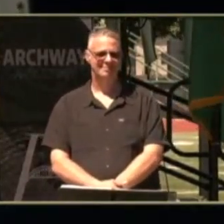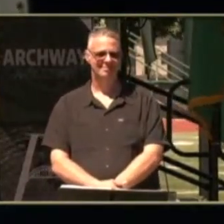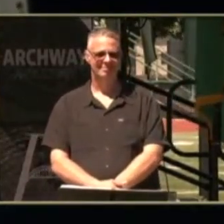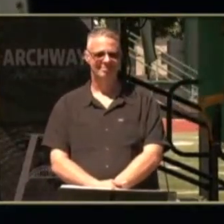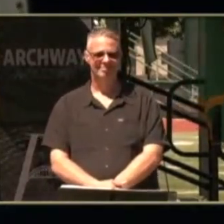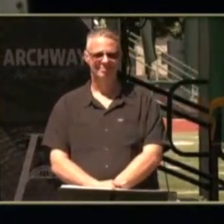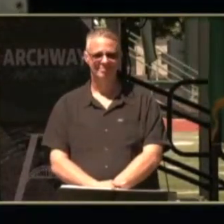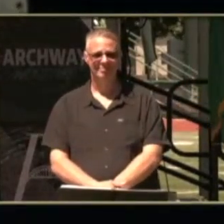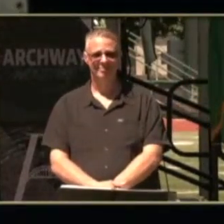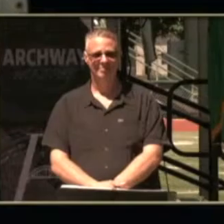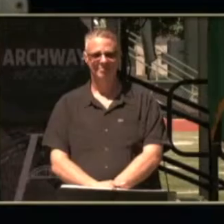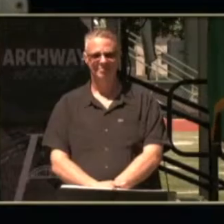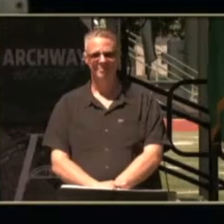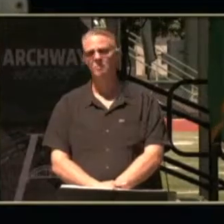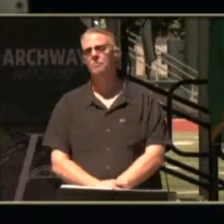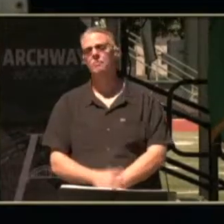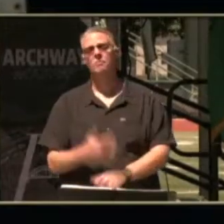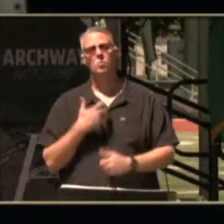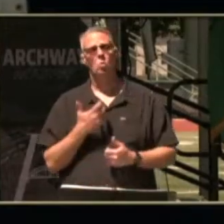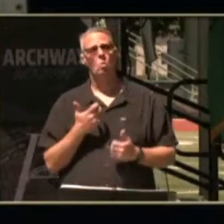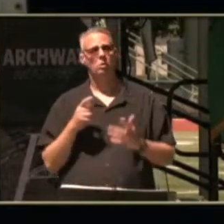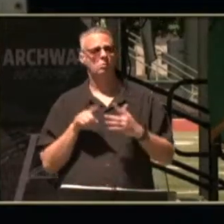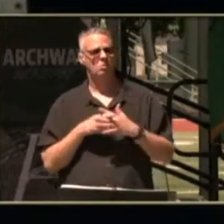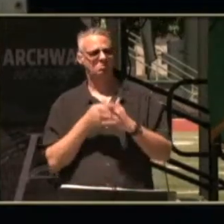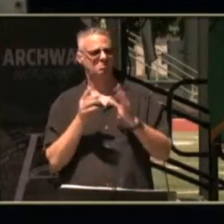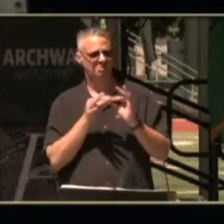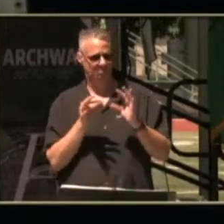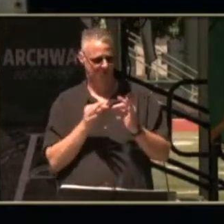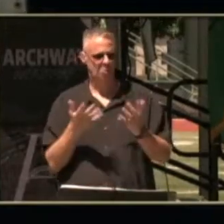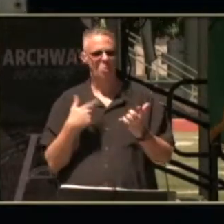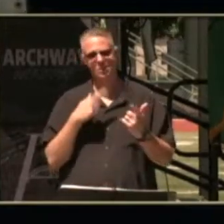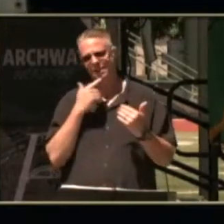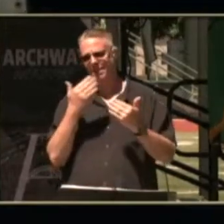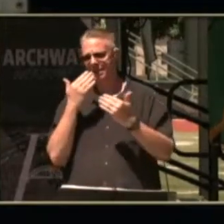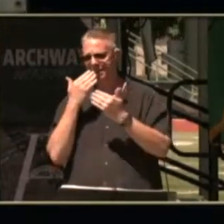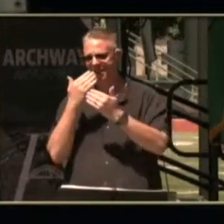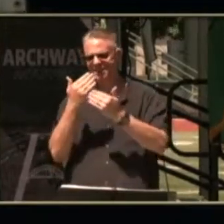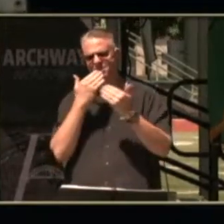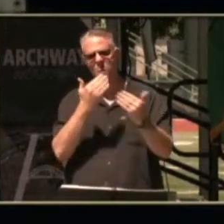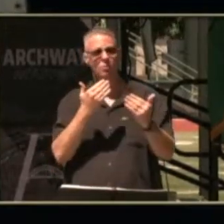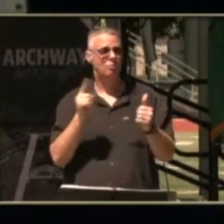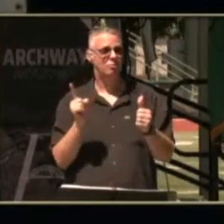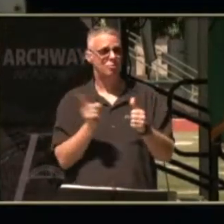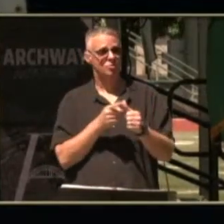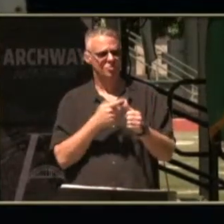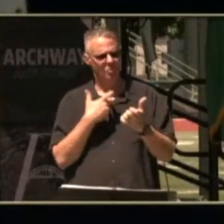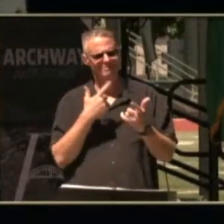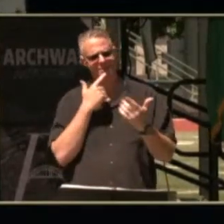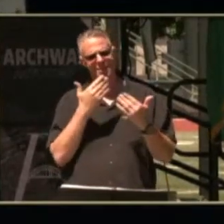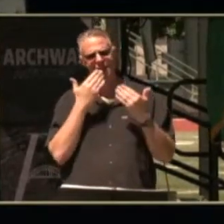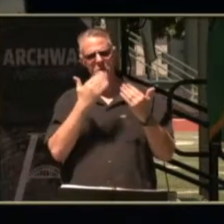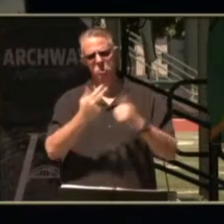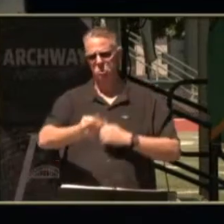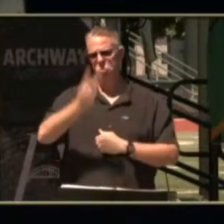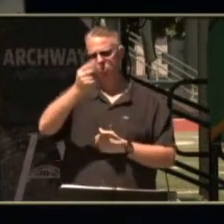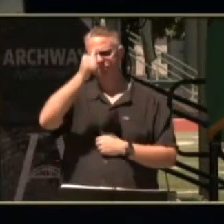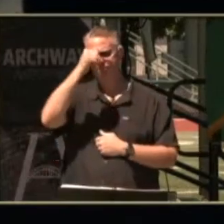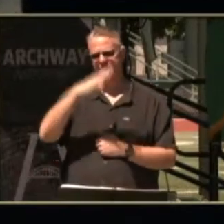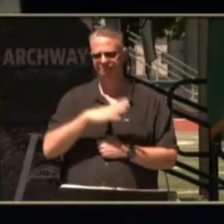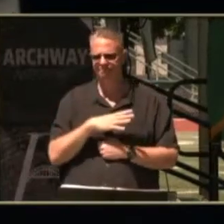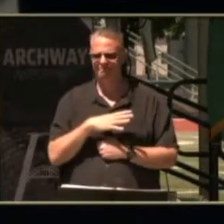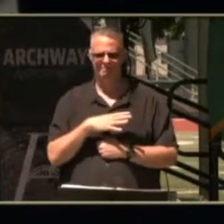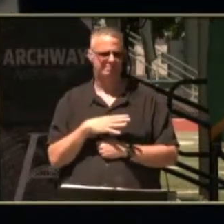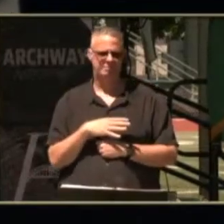i'd like to start with uh since we're giving thanks to people i'd like to thank two gentlemen who